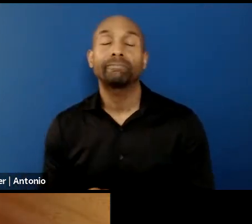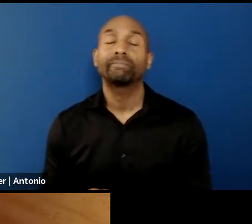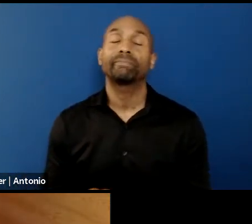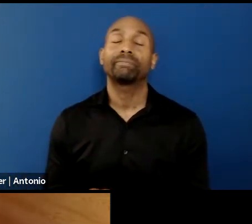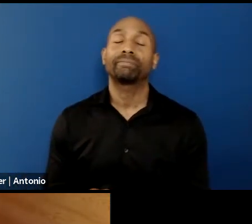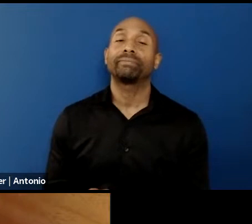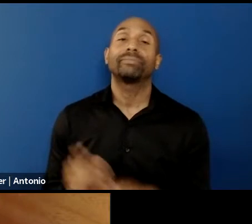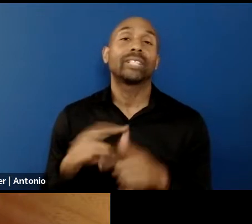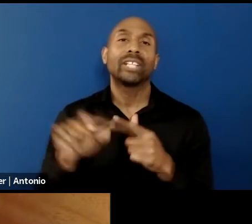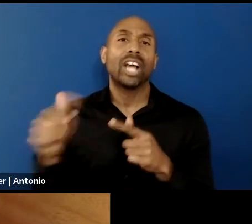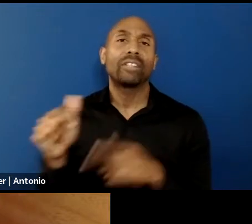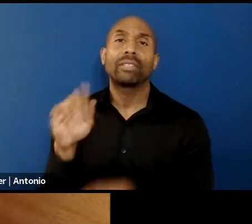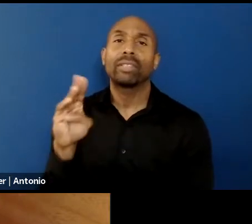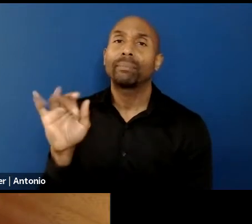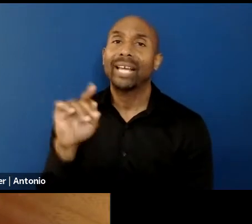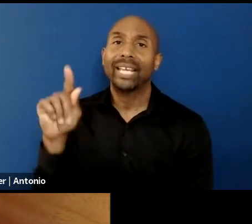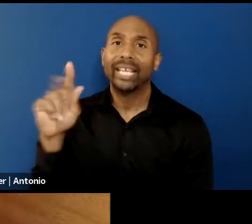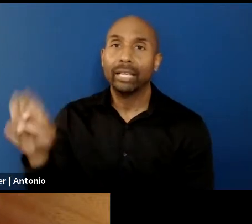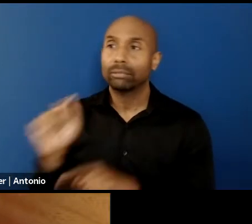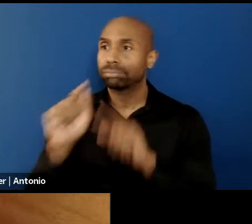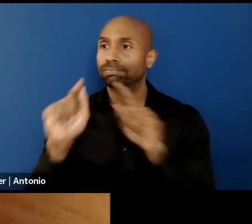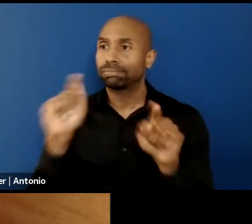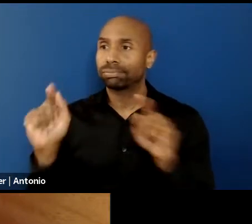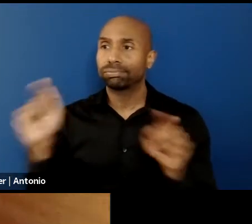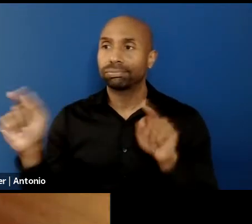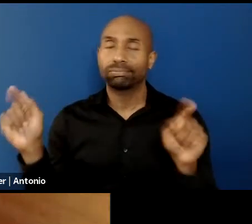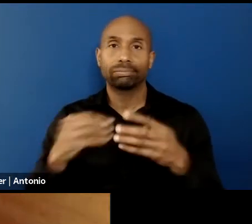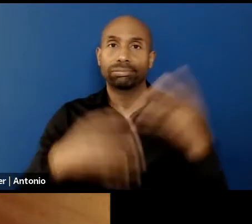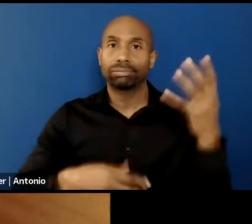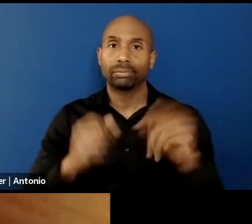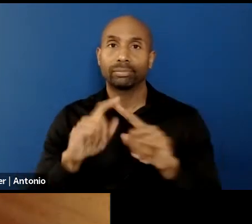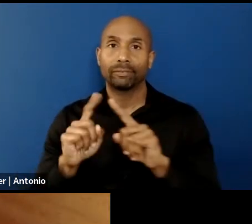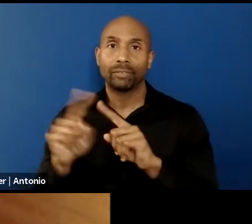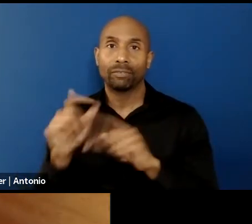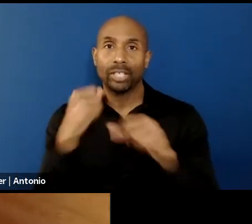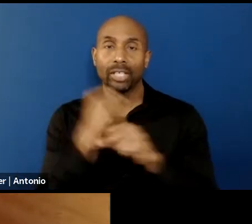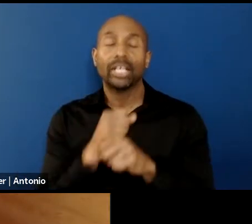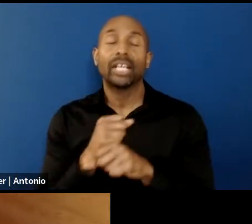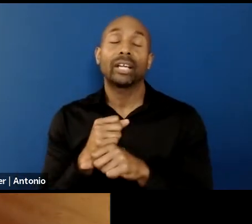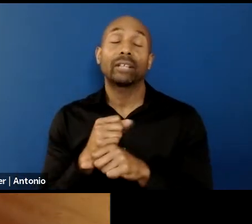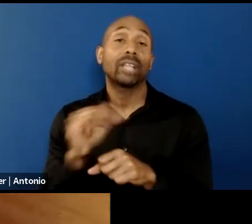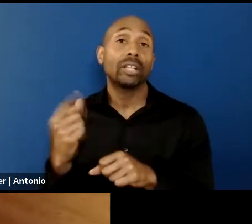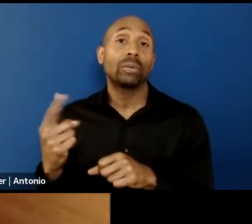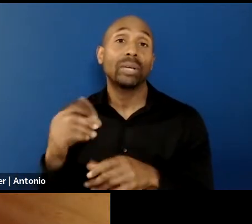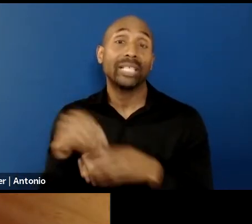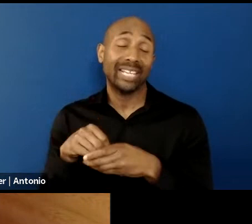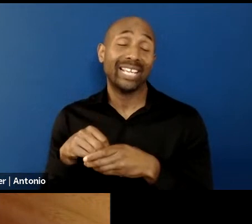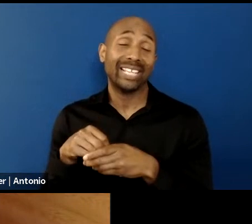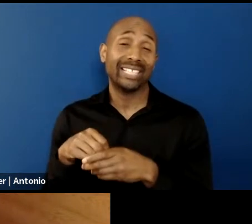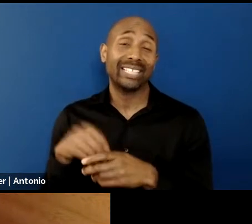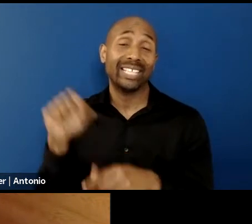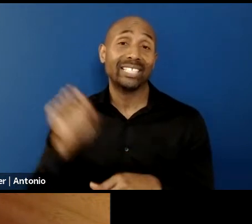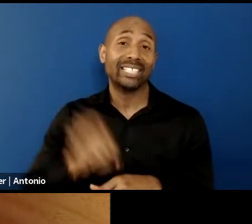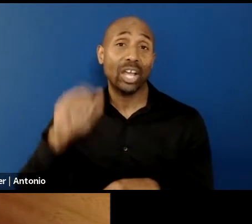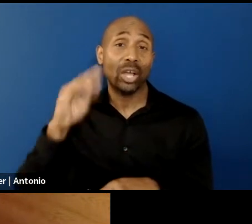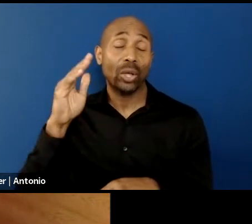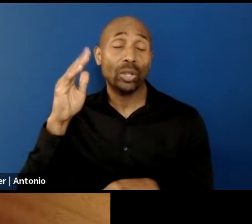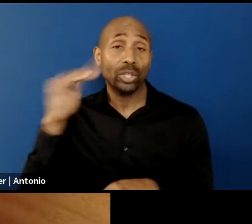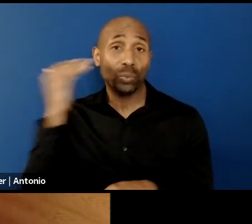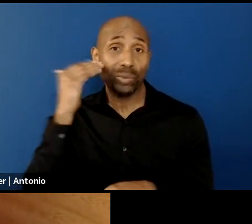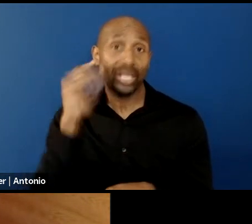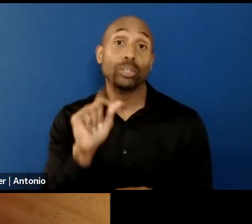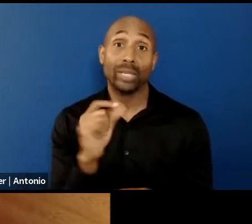Singapore Biennial in 2011, and the Gwangju Biennial South Korea in 2010, but also the actual edition.